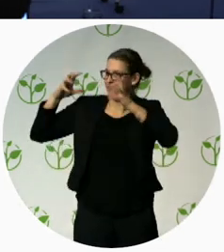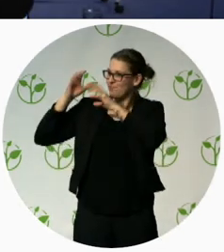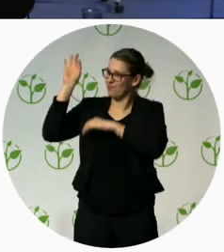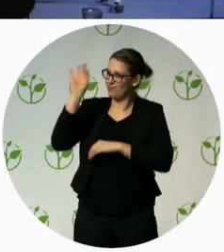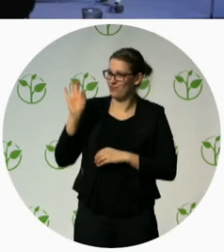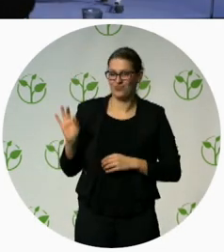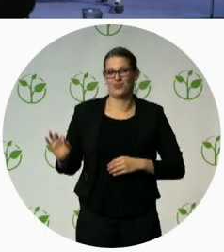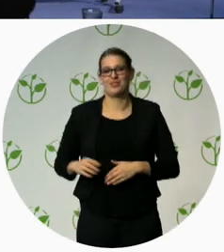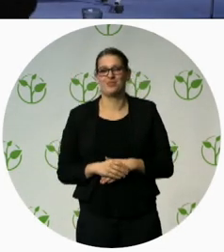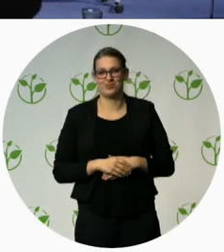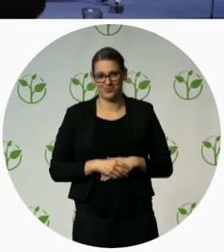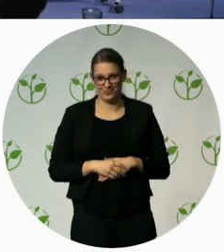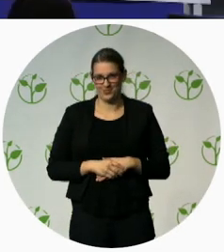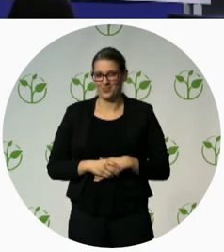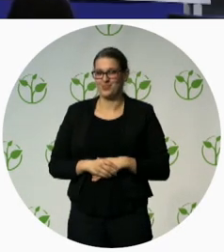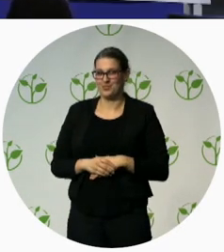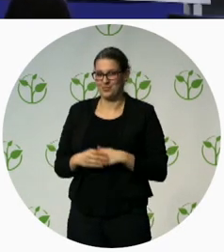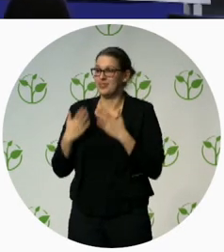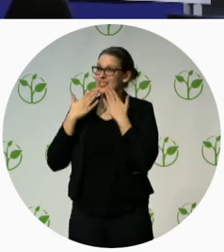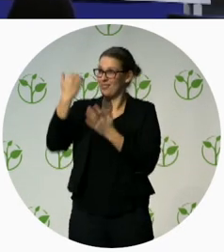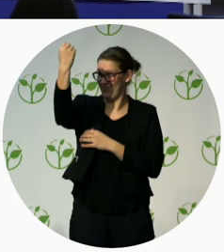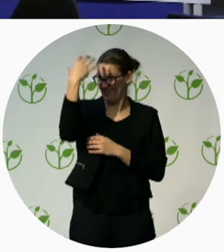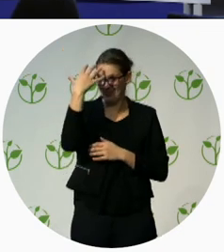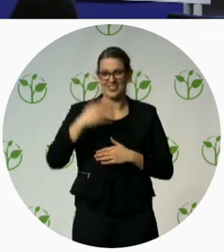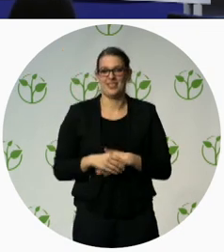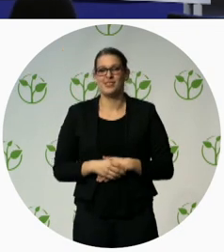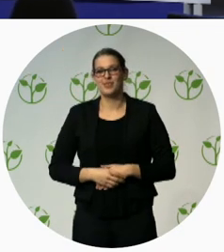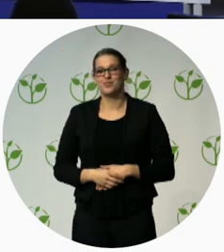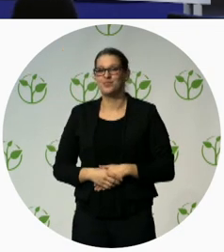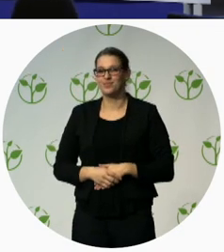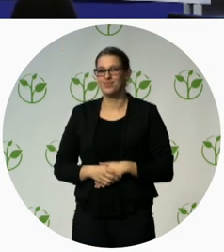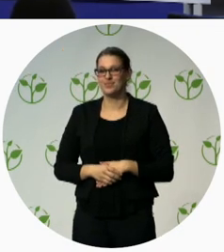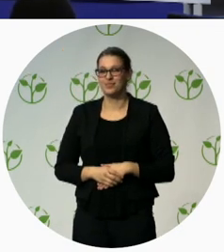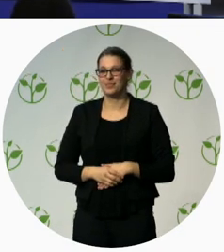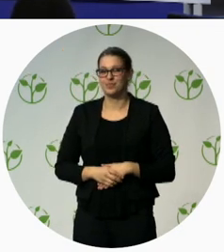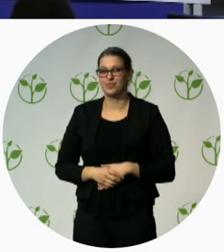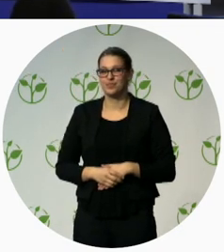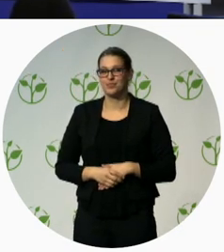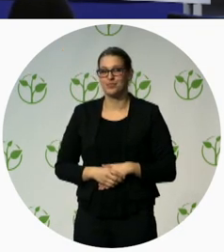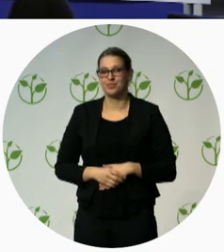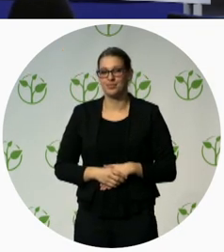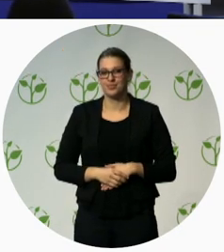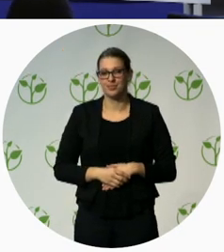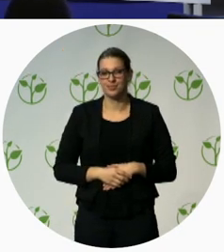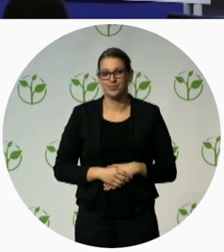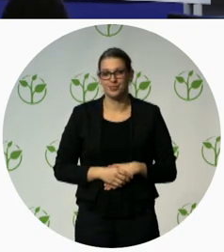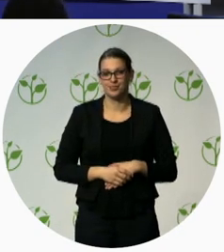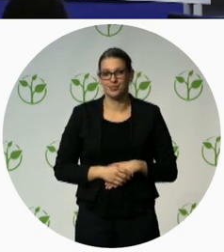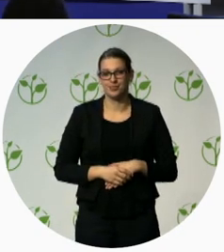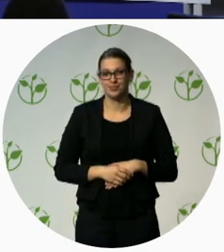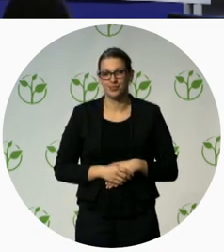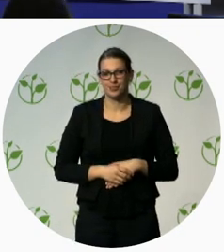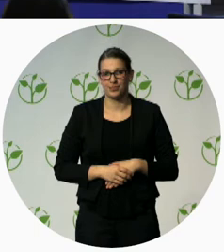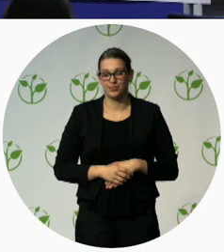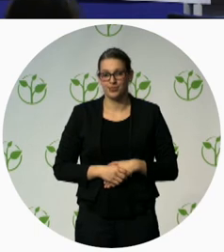Maybe some light. Oh, thank you. So, well, a lot of innovative ideas and practices